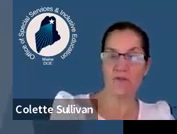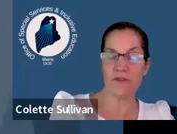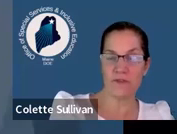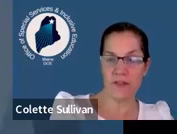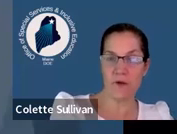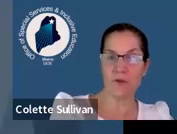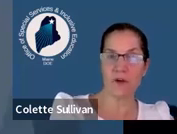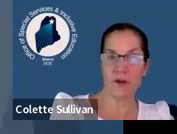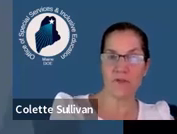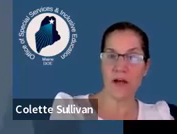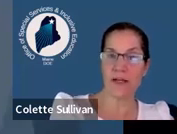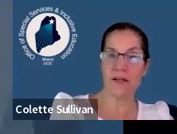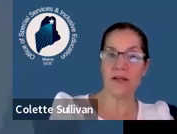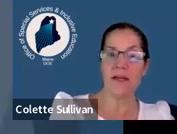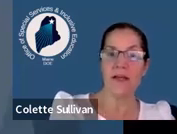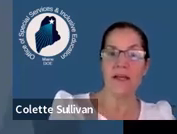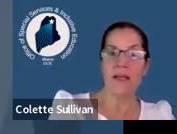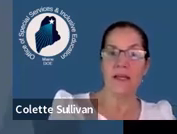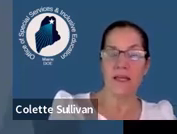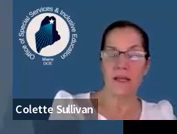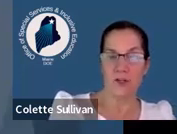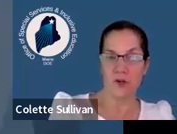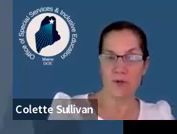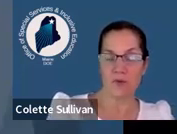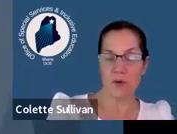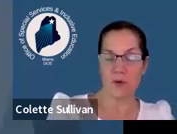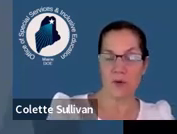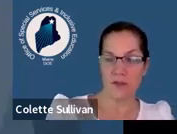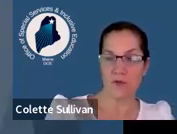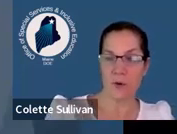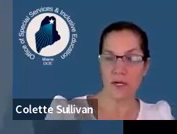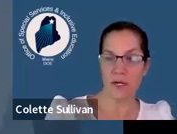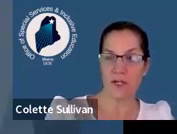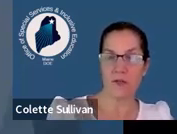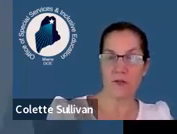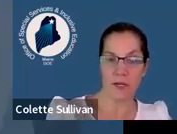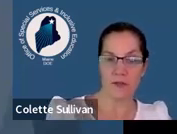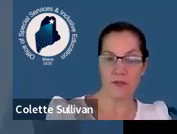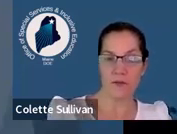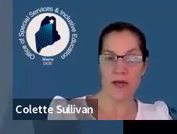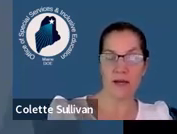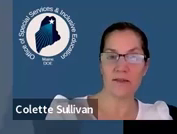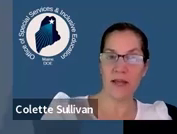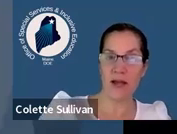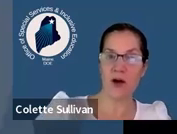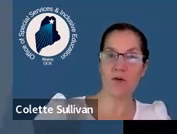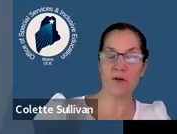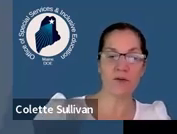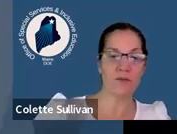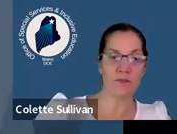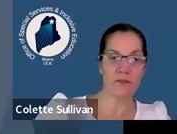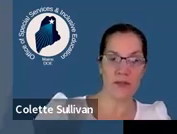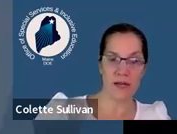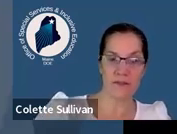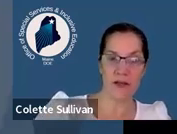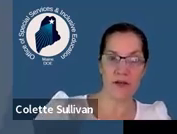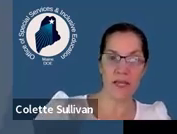Chapter 450. That was codified in October 25th, 2023. So that is now